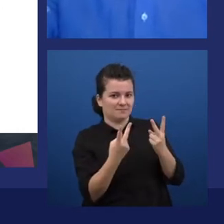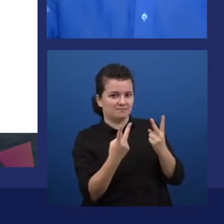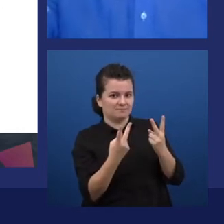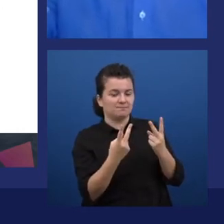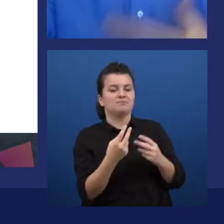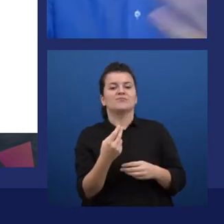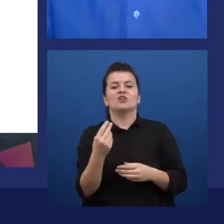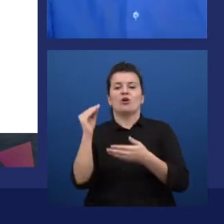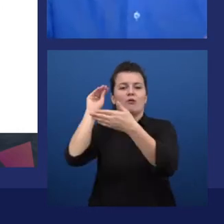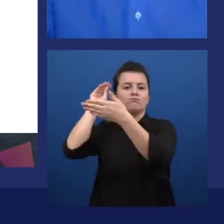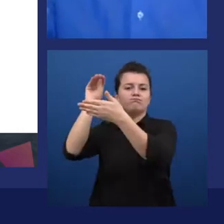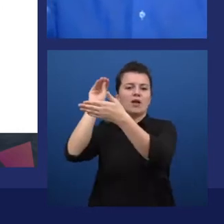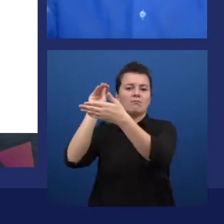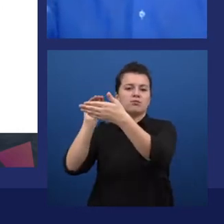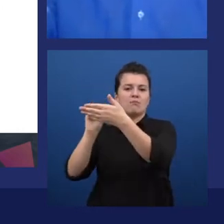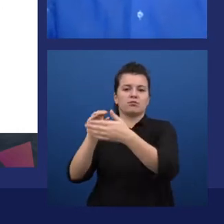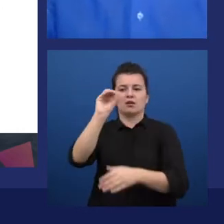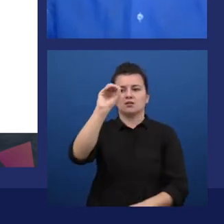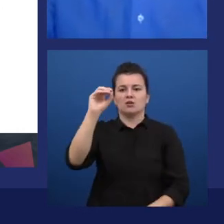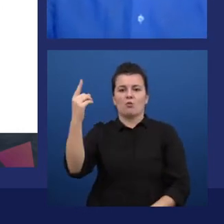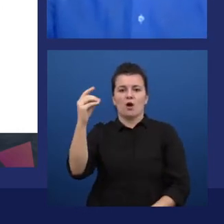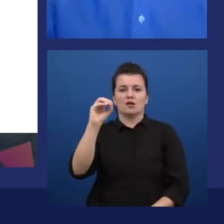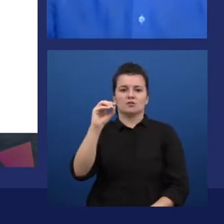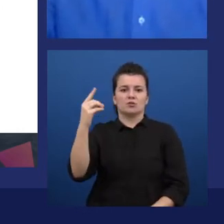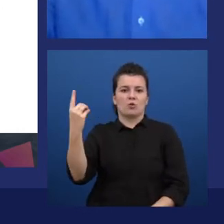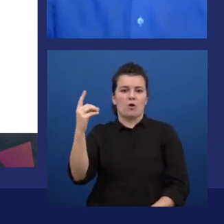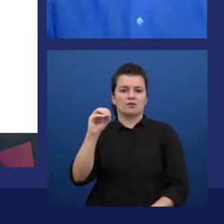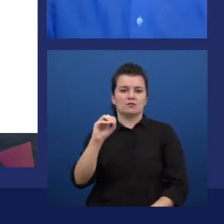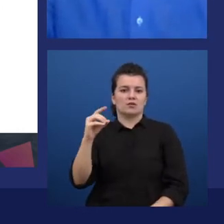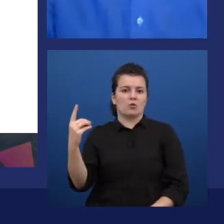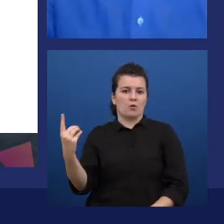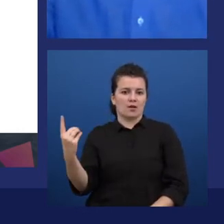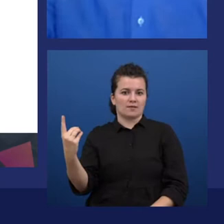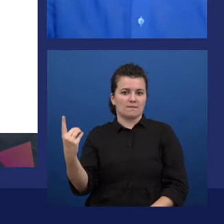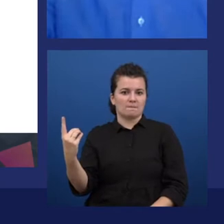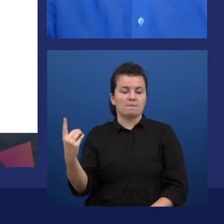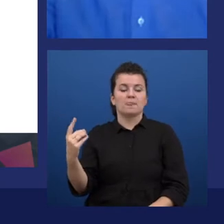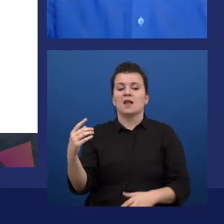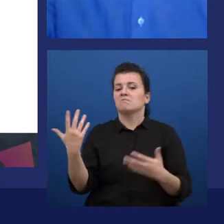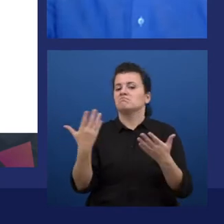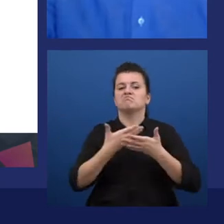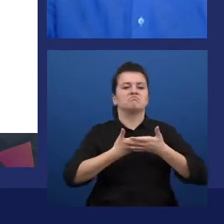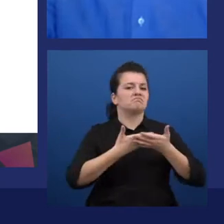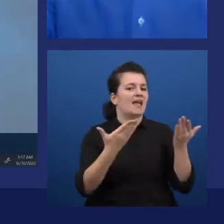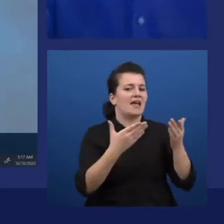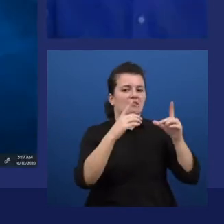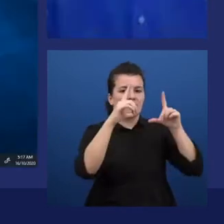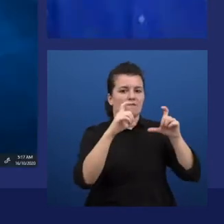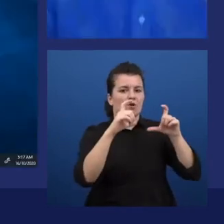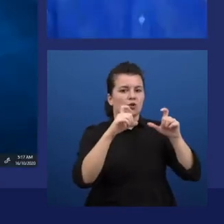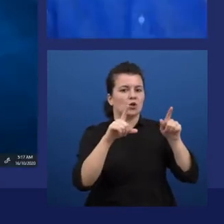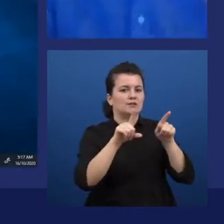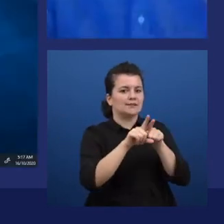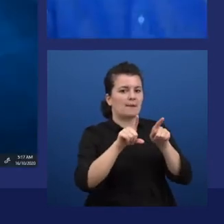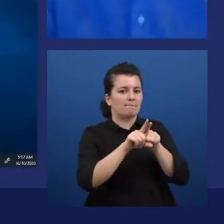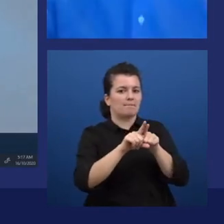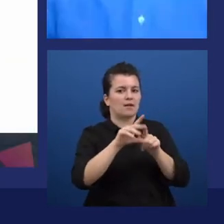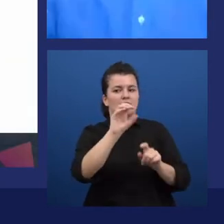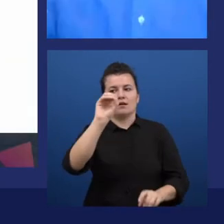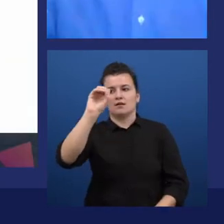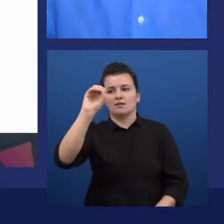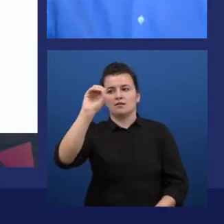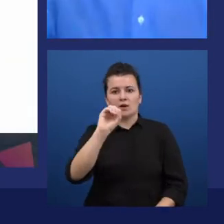if you upload a picture, if you take another picture. So how about that now, I need to stop my own